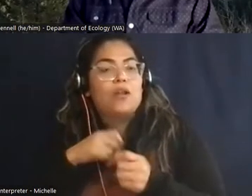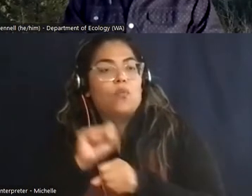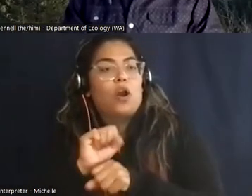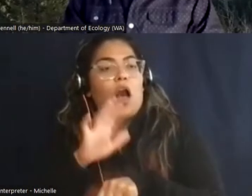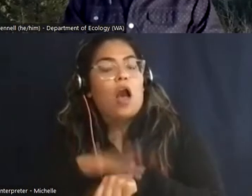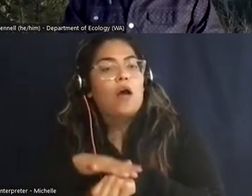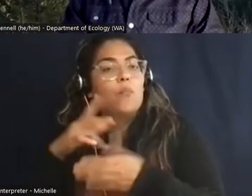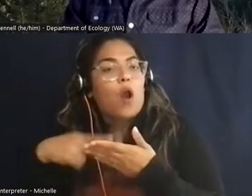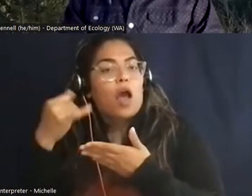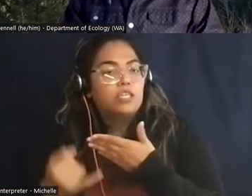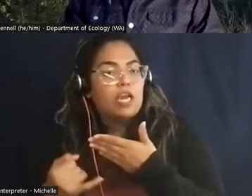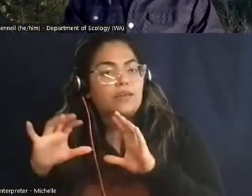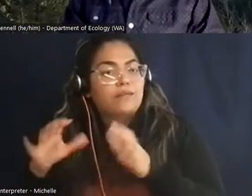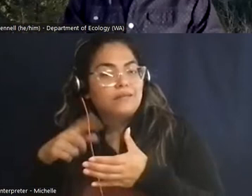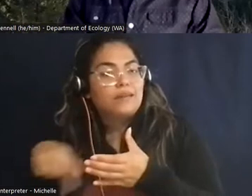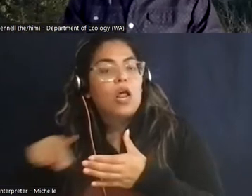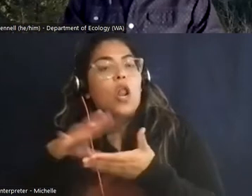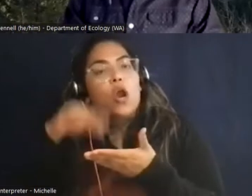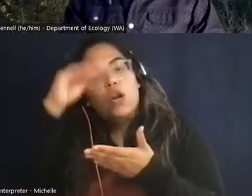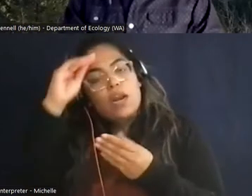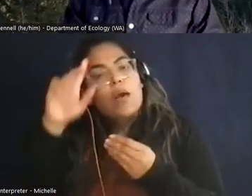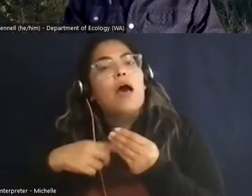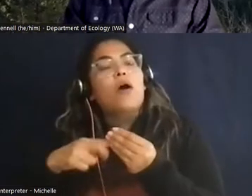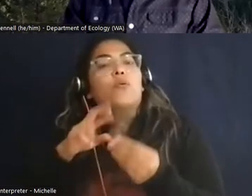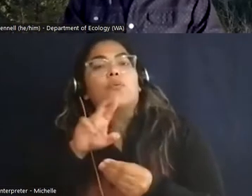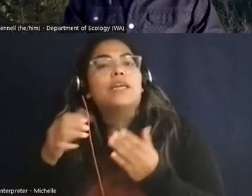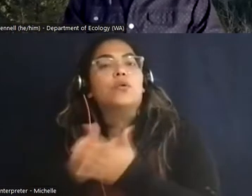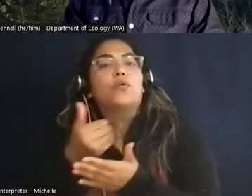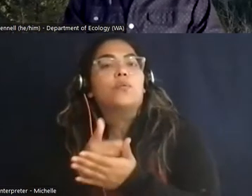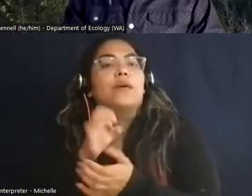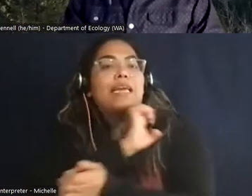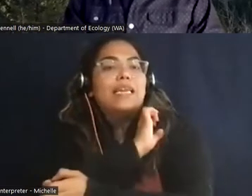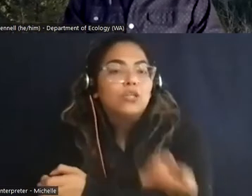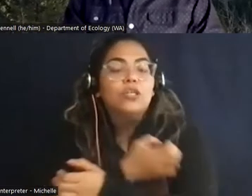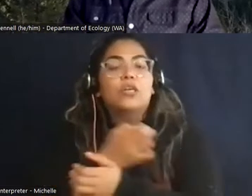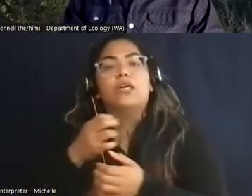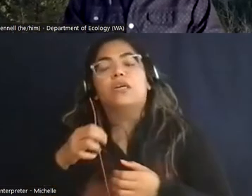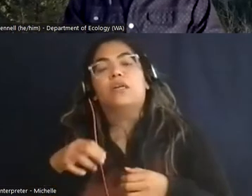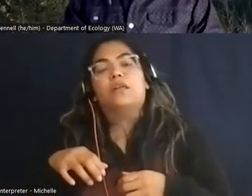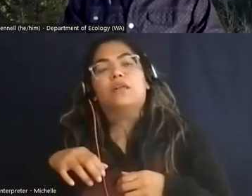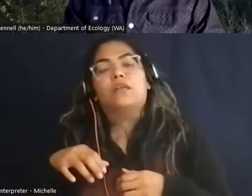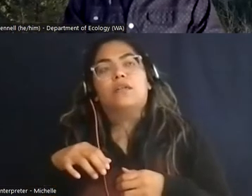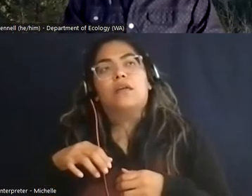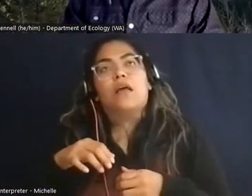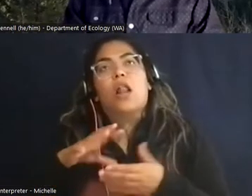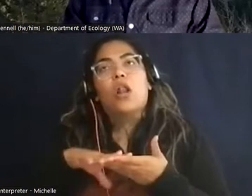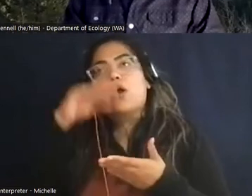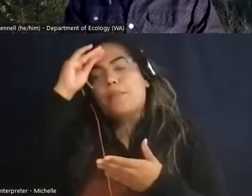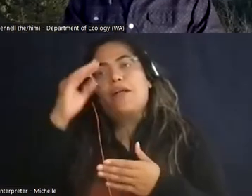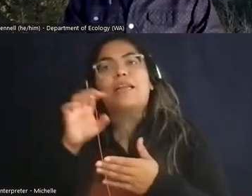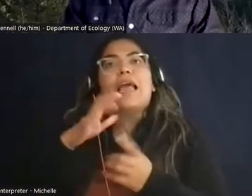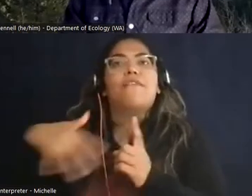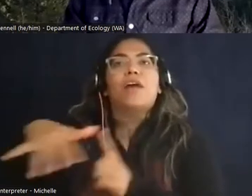um learning about renewable energy learning about our environmental progressors in the city one